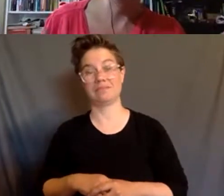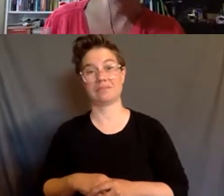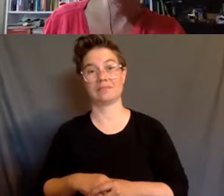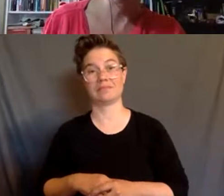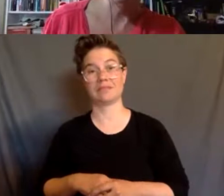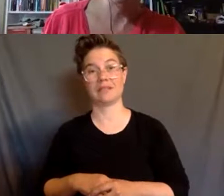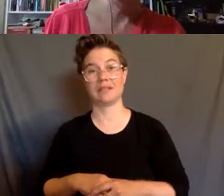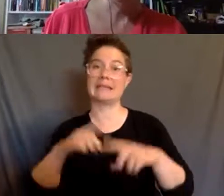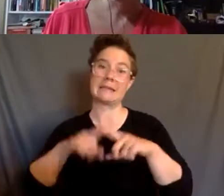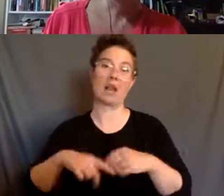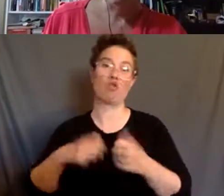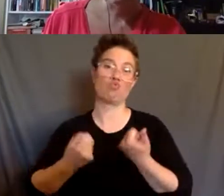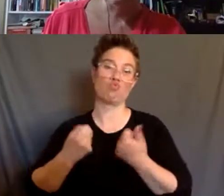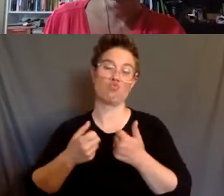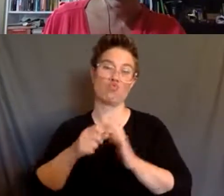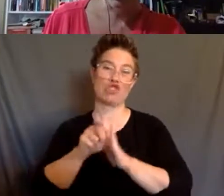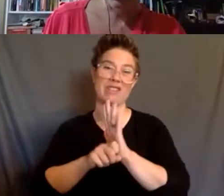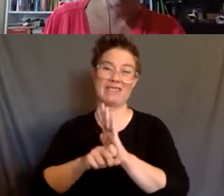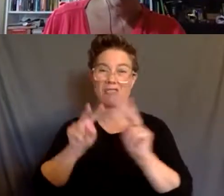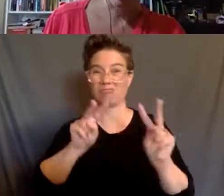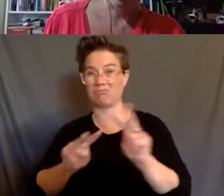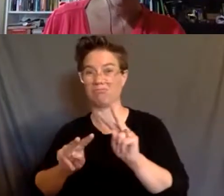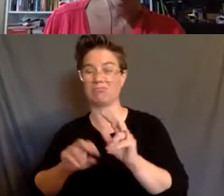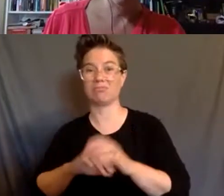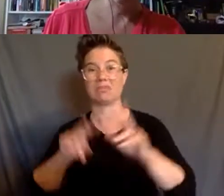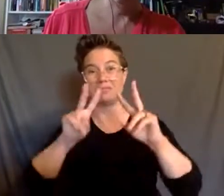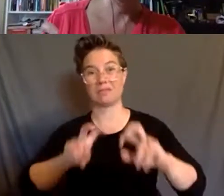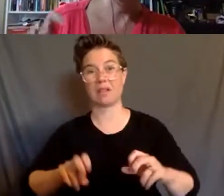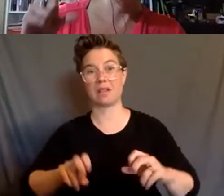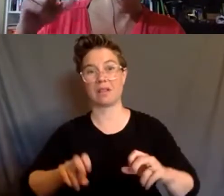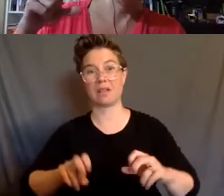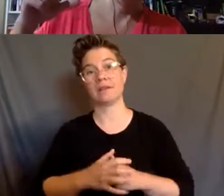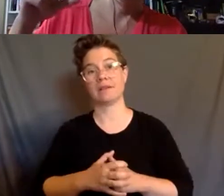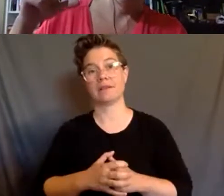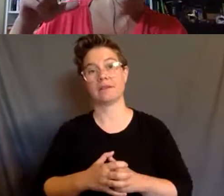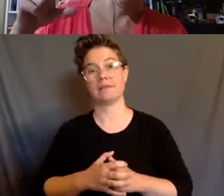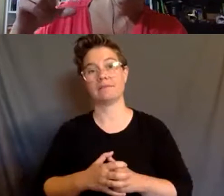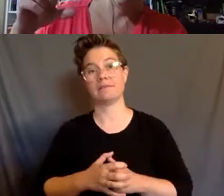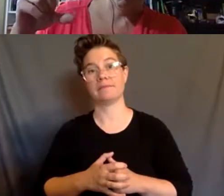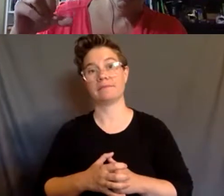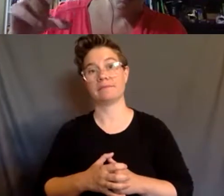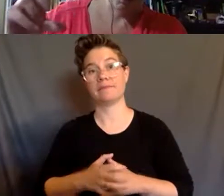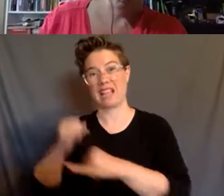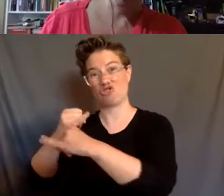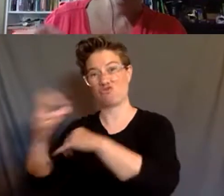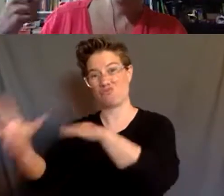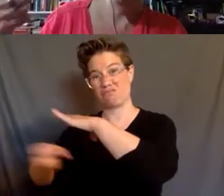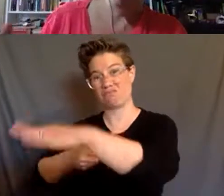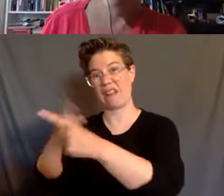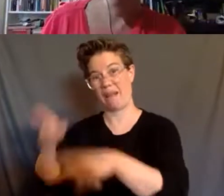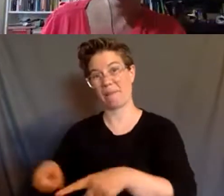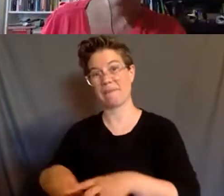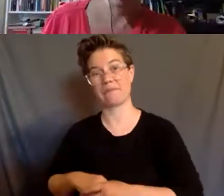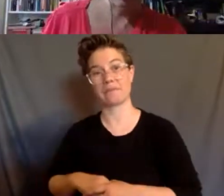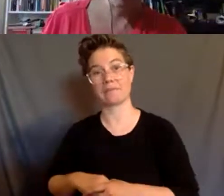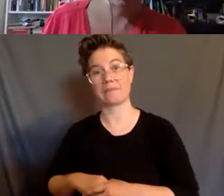state and which arena, but it did happen in the internalization, you know, their, um, work for